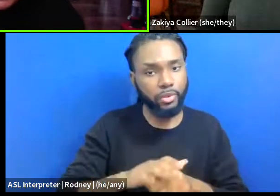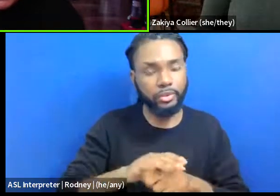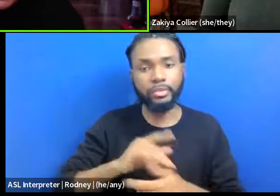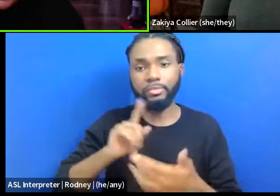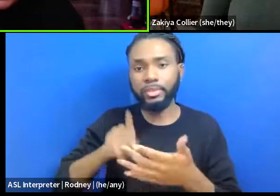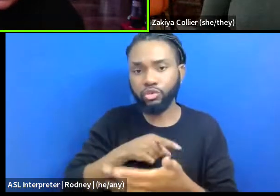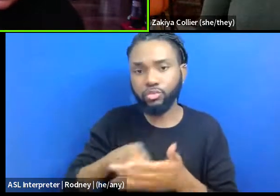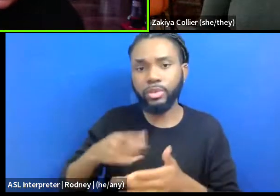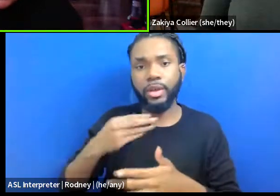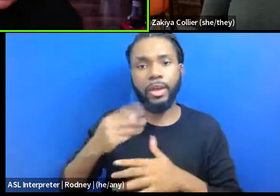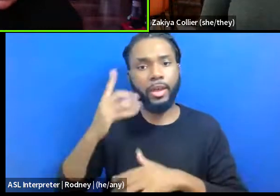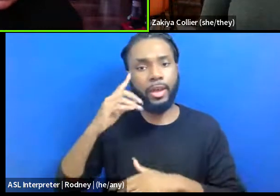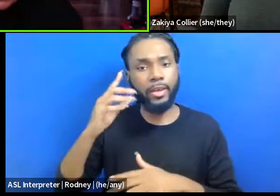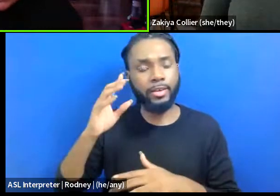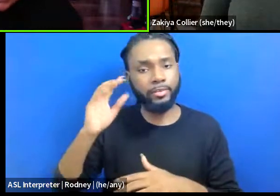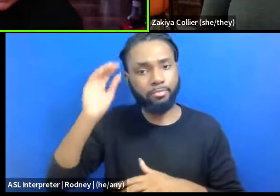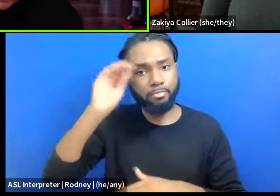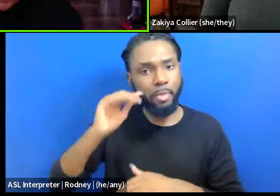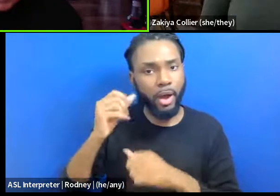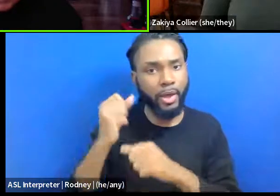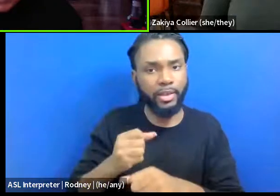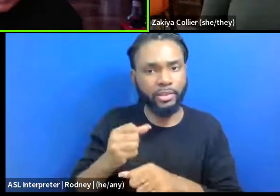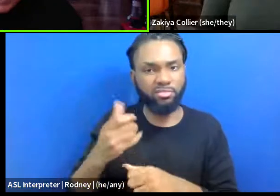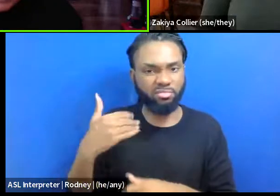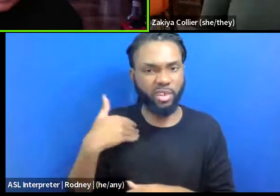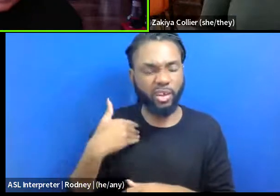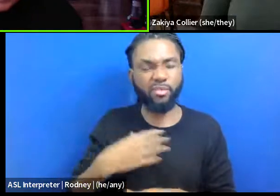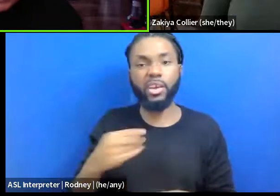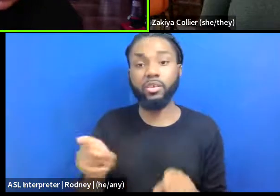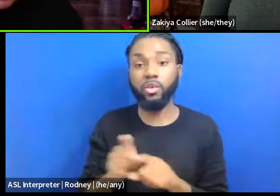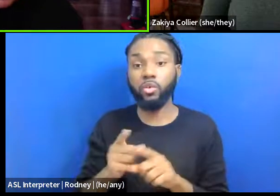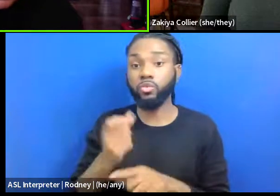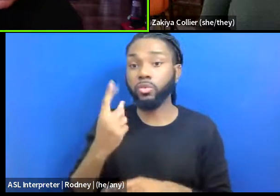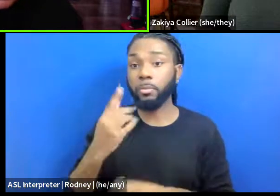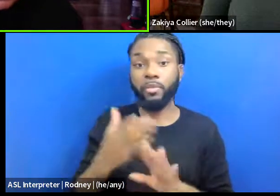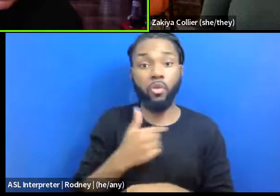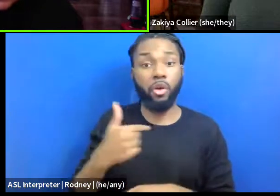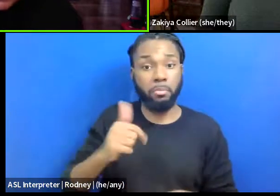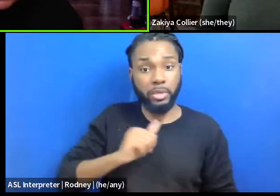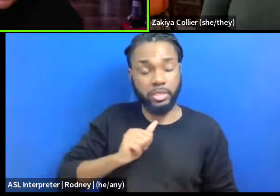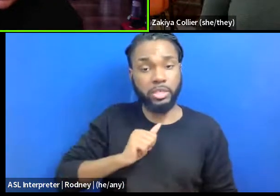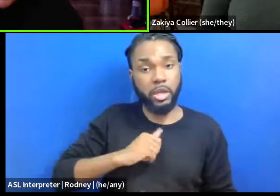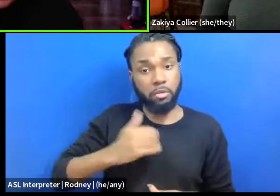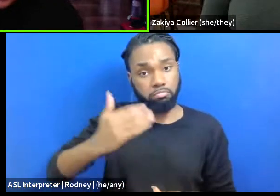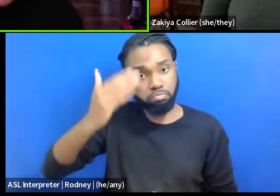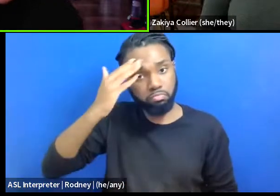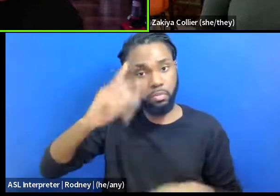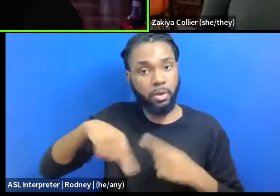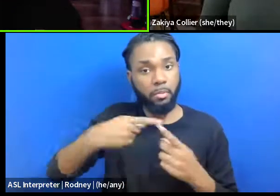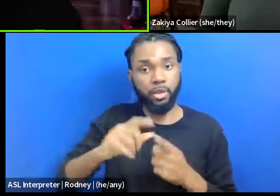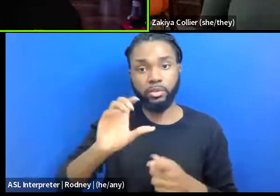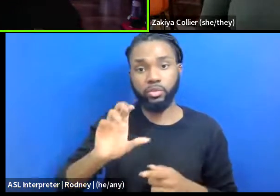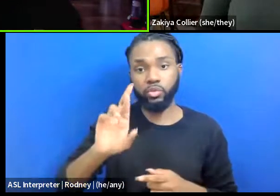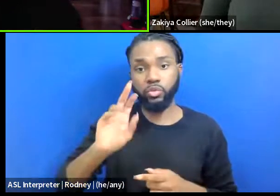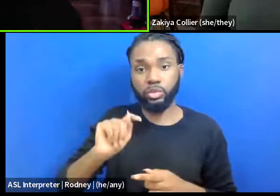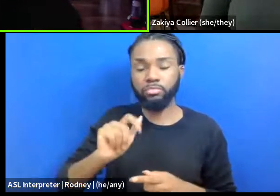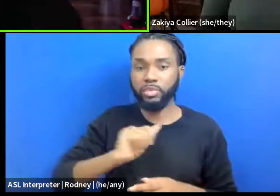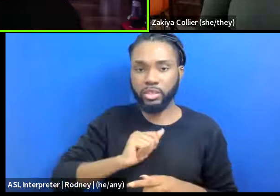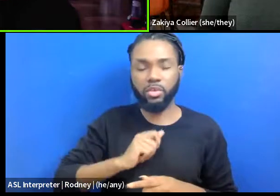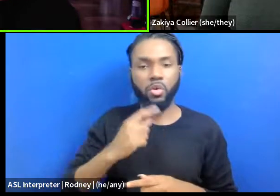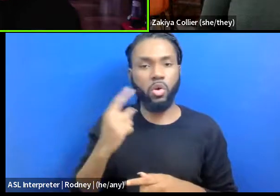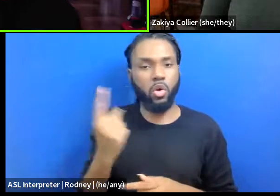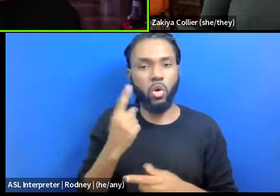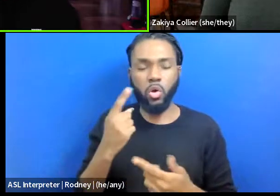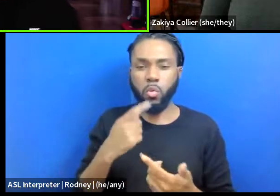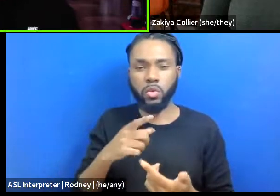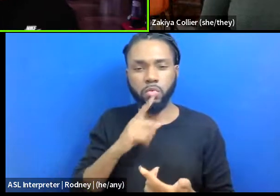biased it is. And I think that even before I knew what critical race theory was, I was always critical of documents